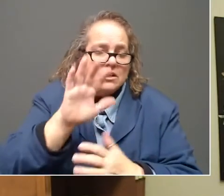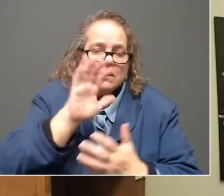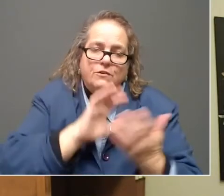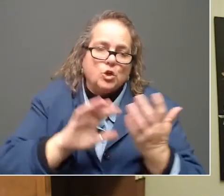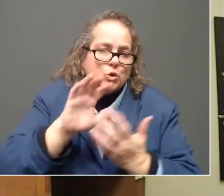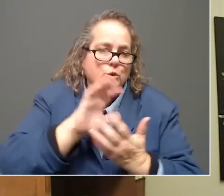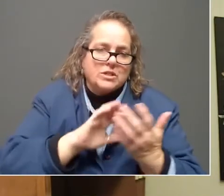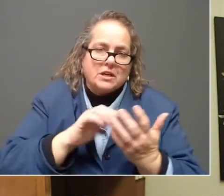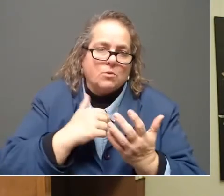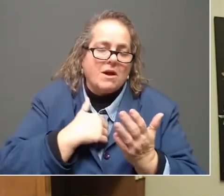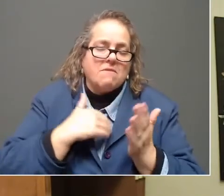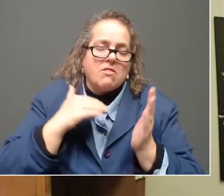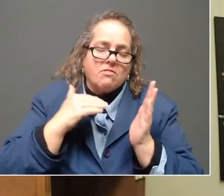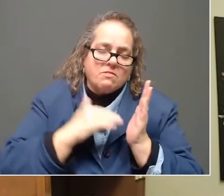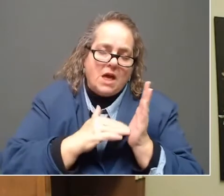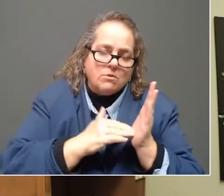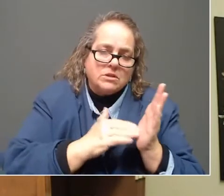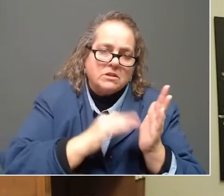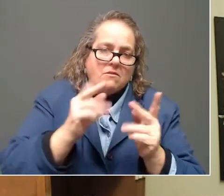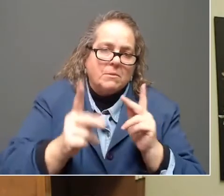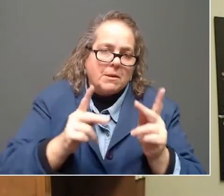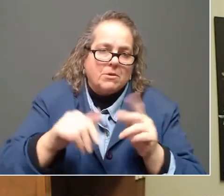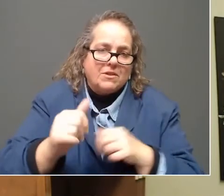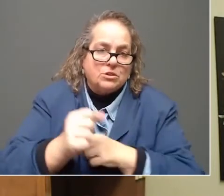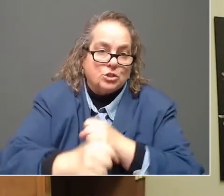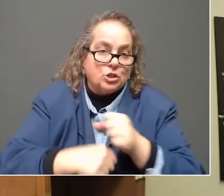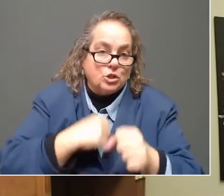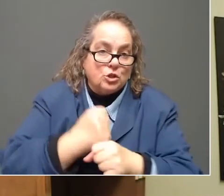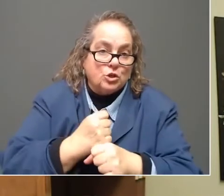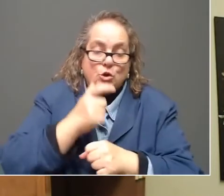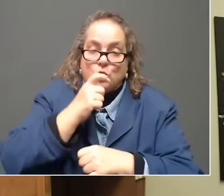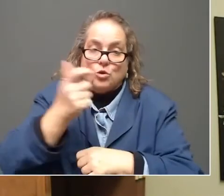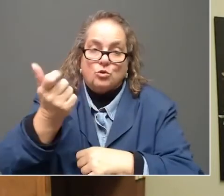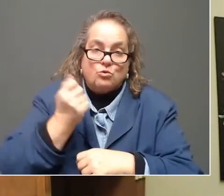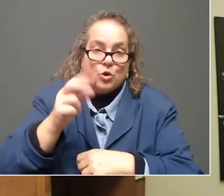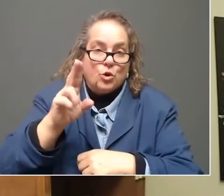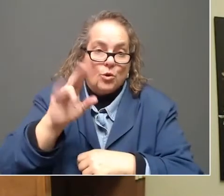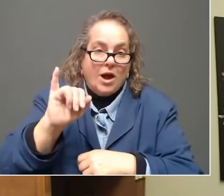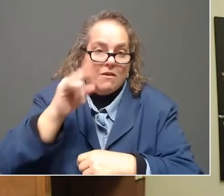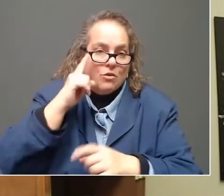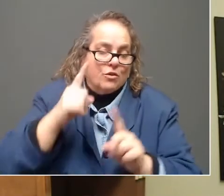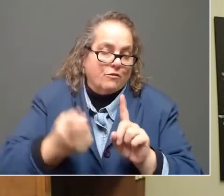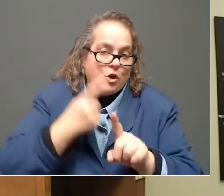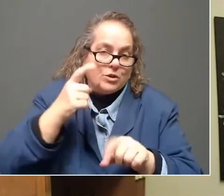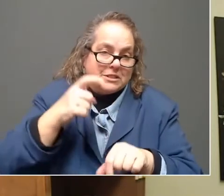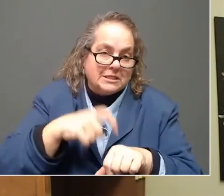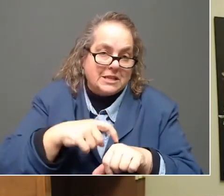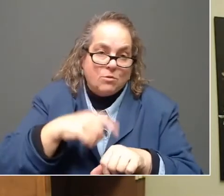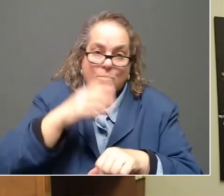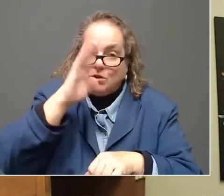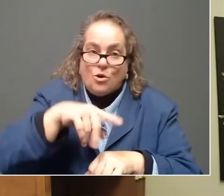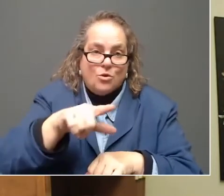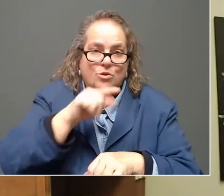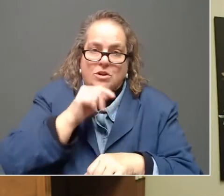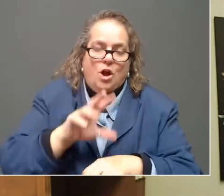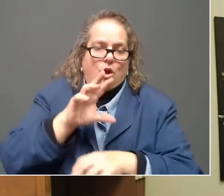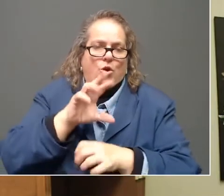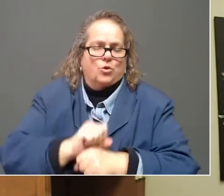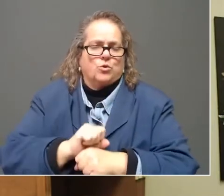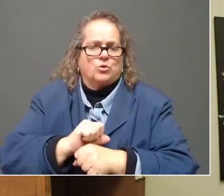thousands of people this year who drew UI for the first time. So we know you're not used to seeing the